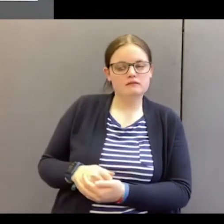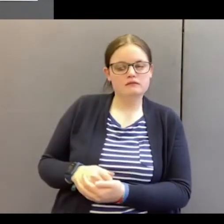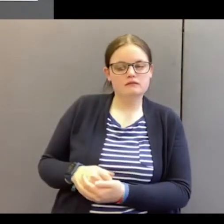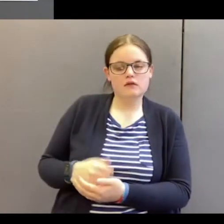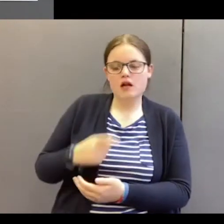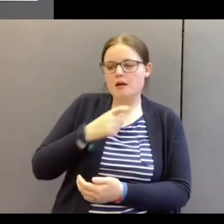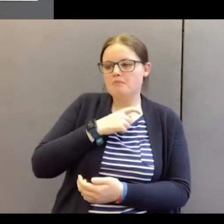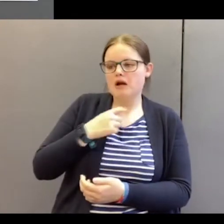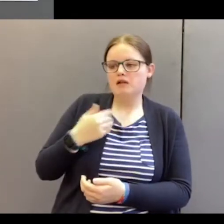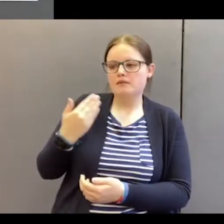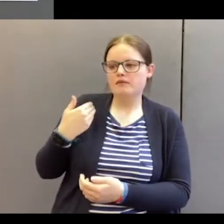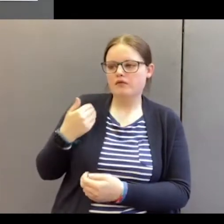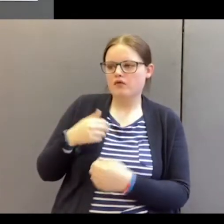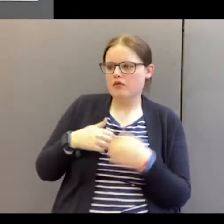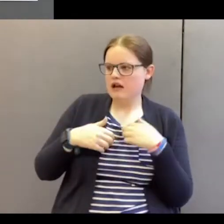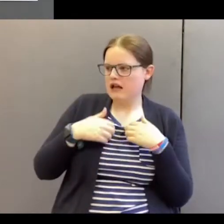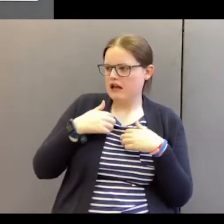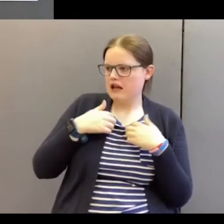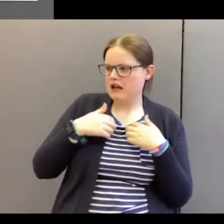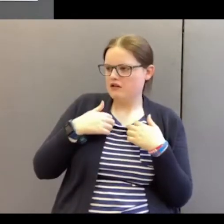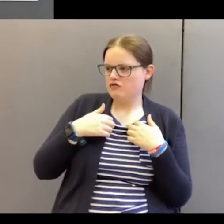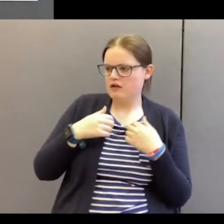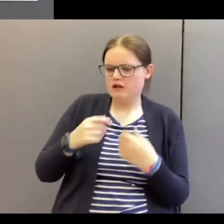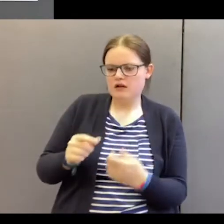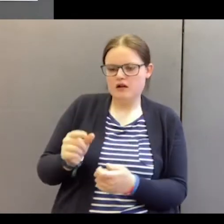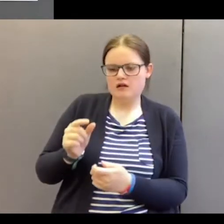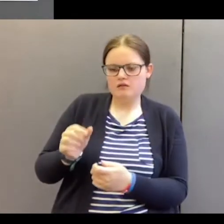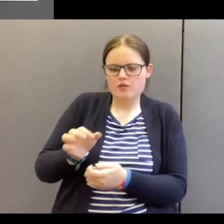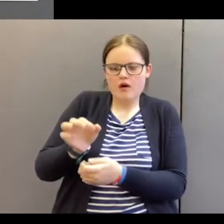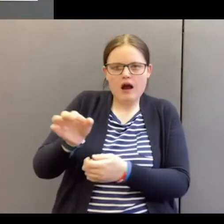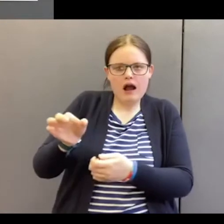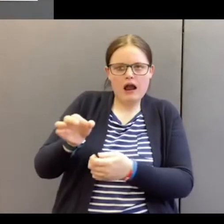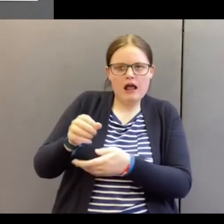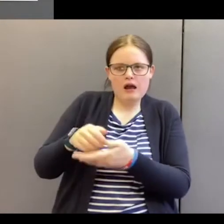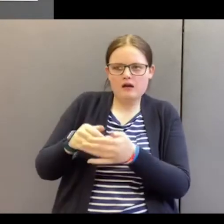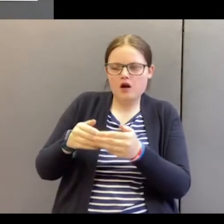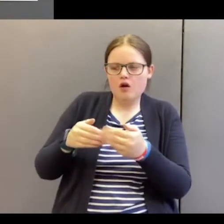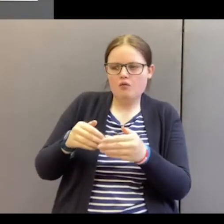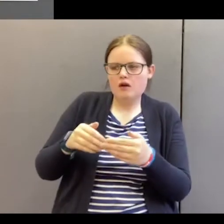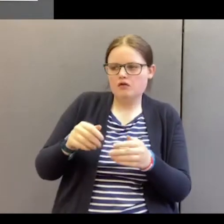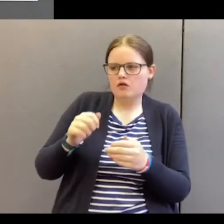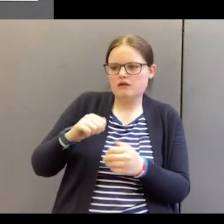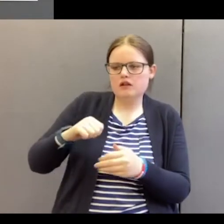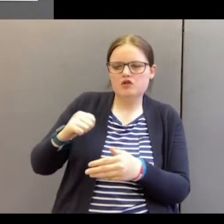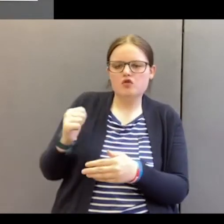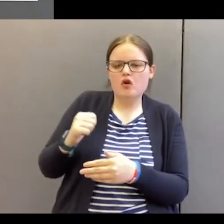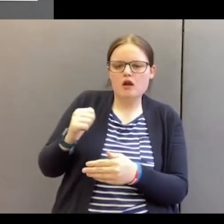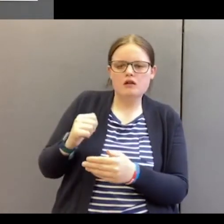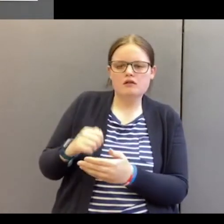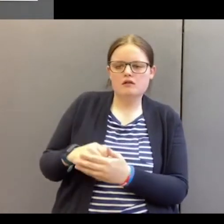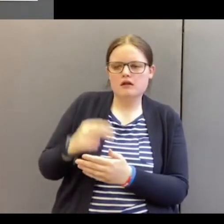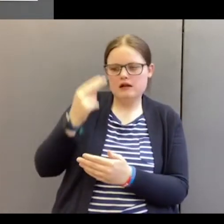used to have a fascination with a small island off the west coast of Scotland called St Kilda.